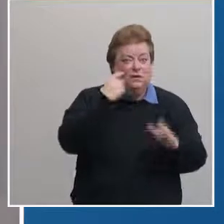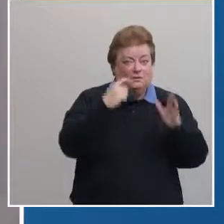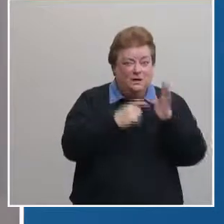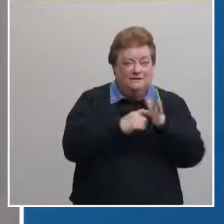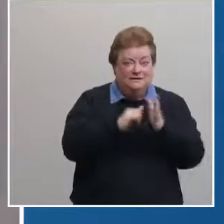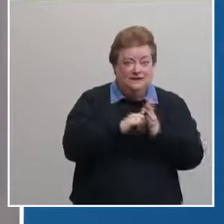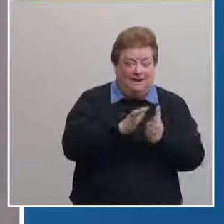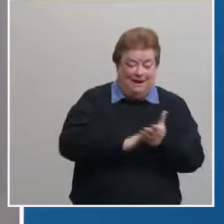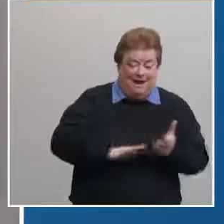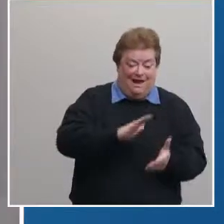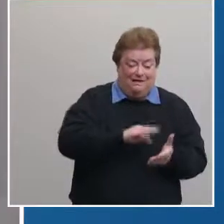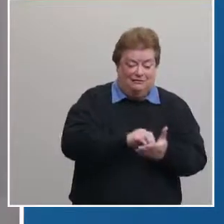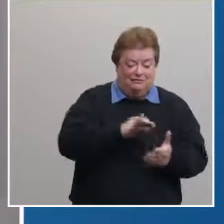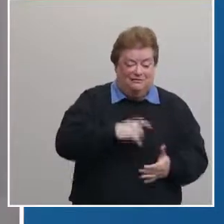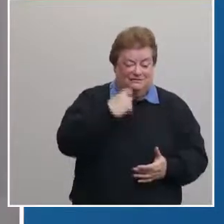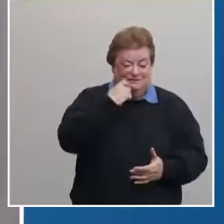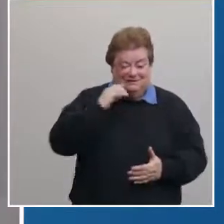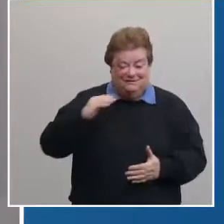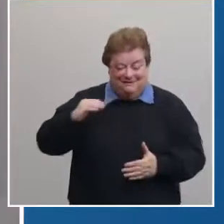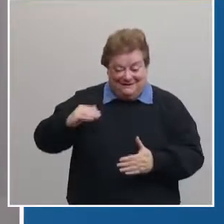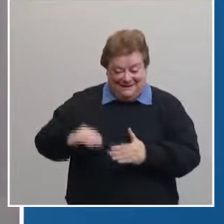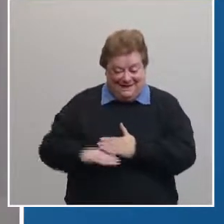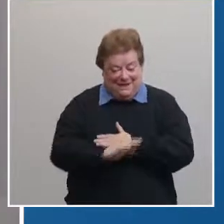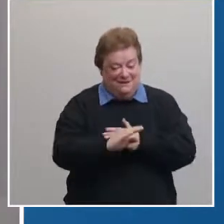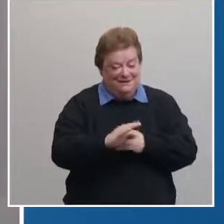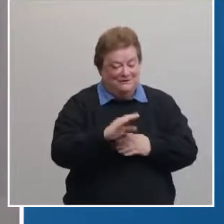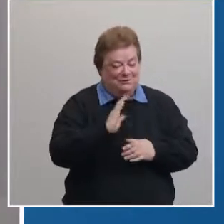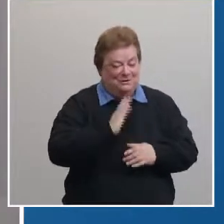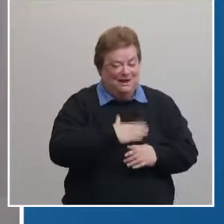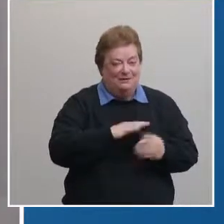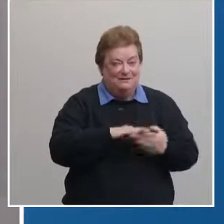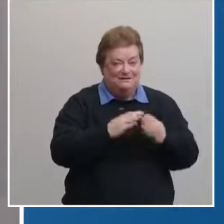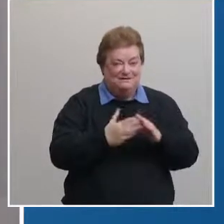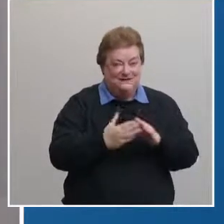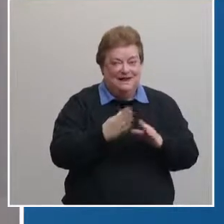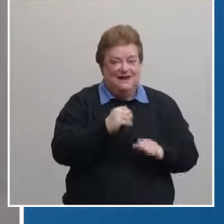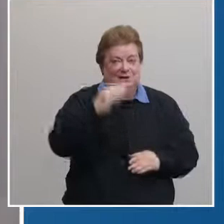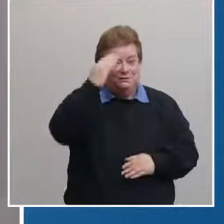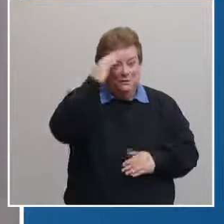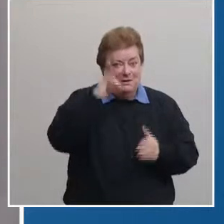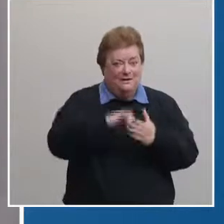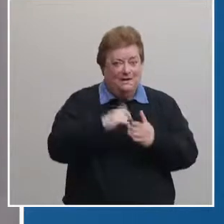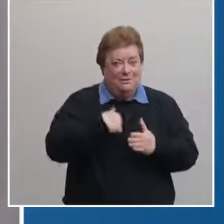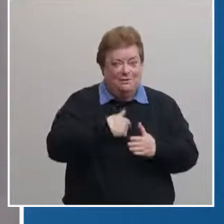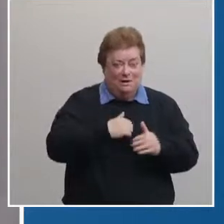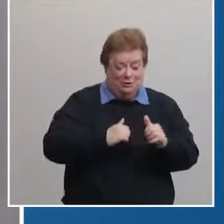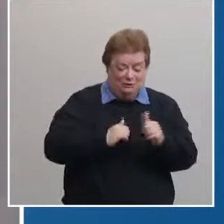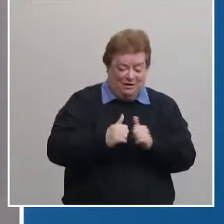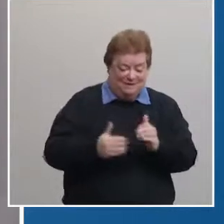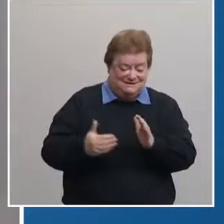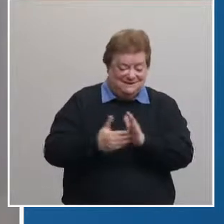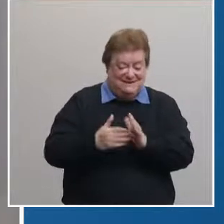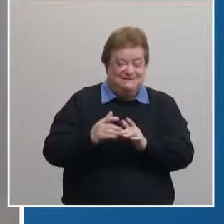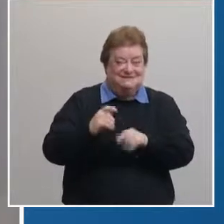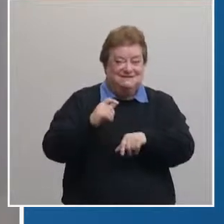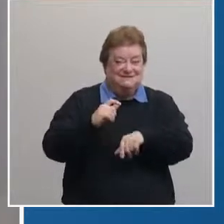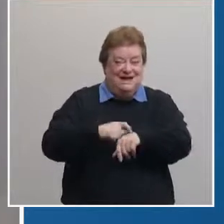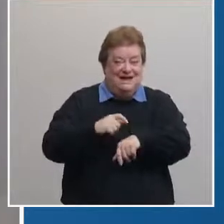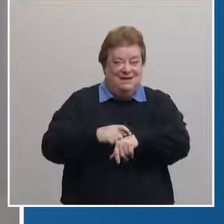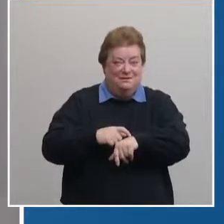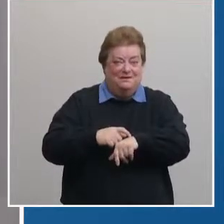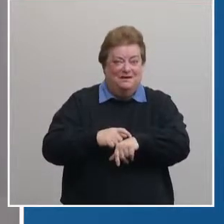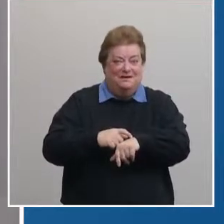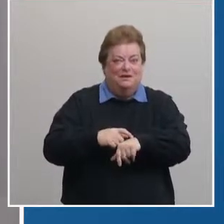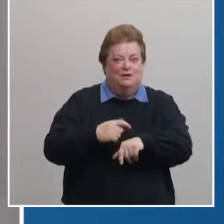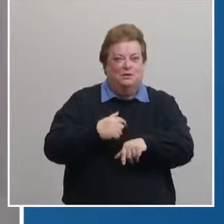college students have just re-entered our city from across the state and country and knowing that we are in a race against time particularly since a more